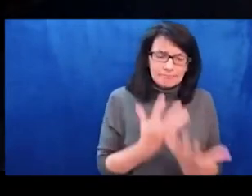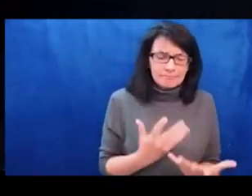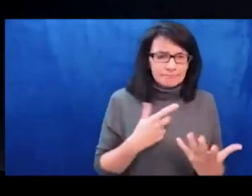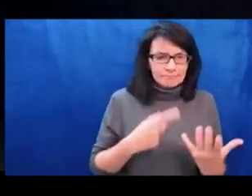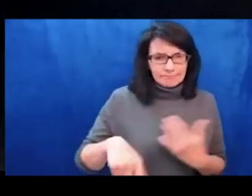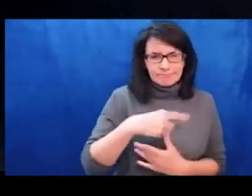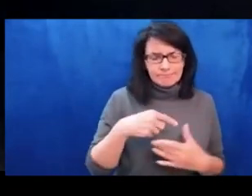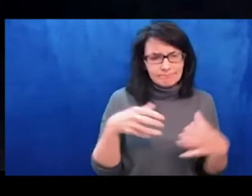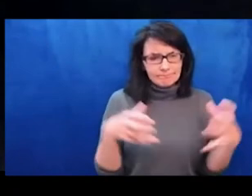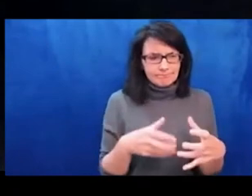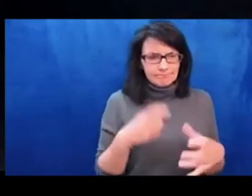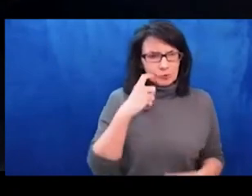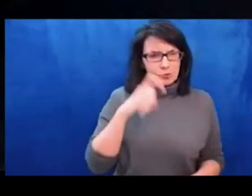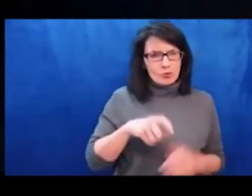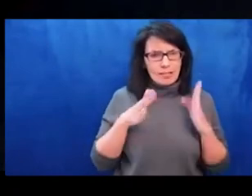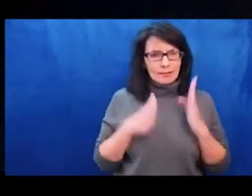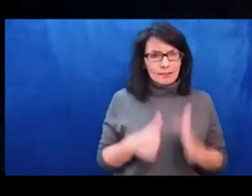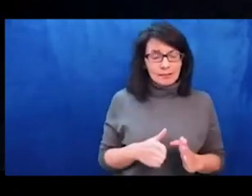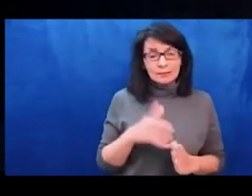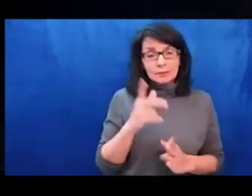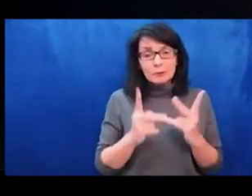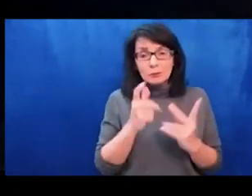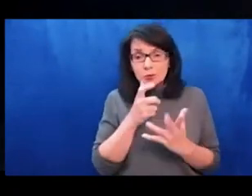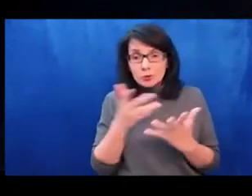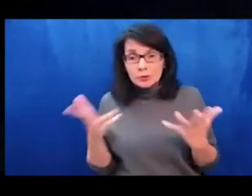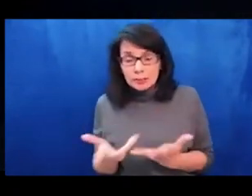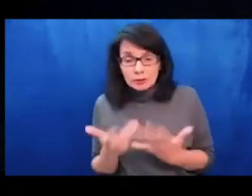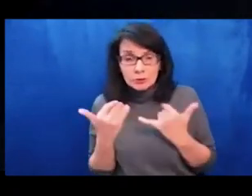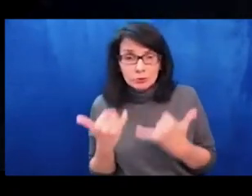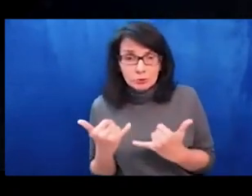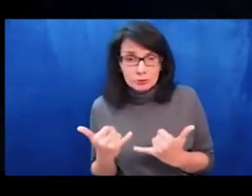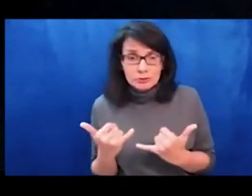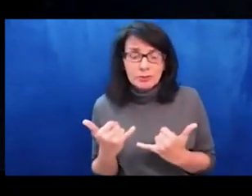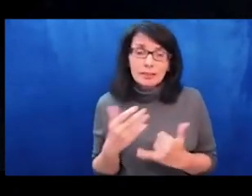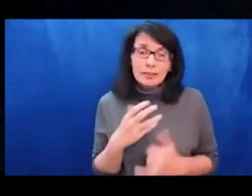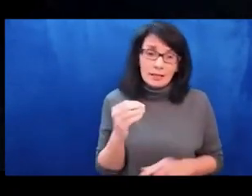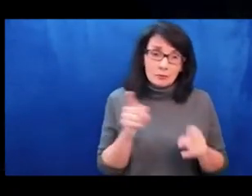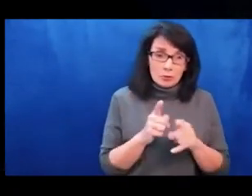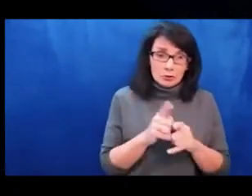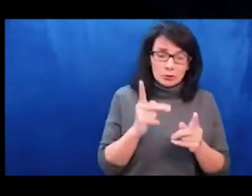hope and finding hope together. Muhammad, the floor is yours.